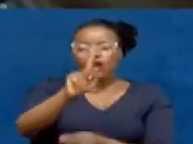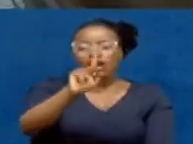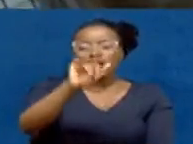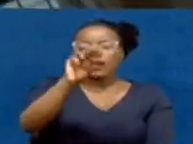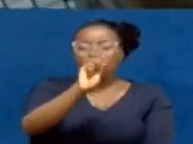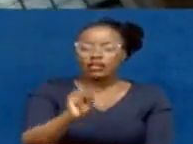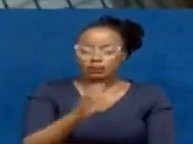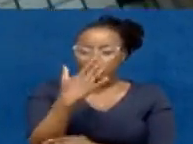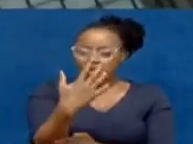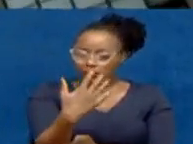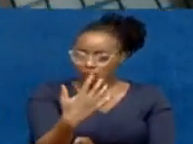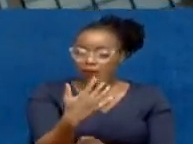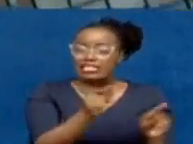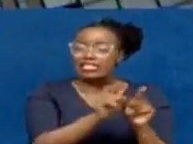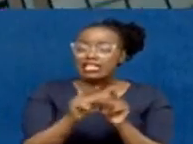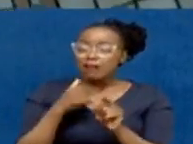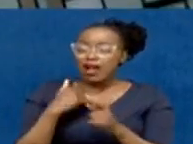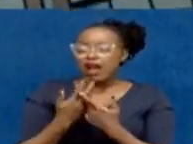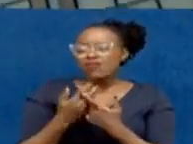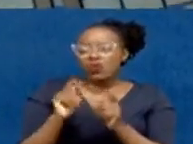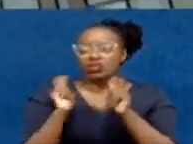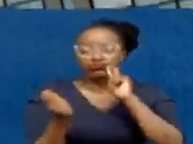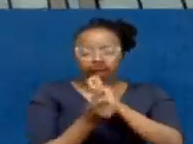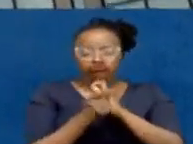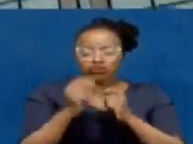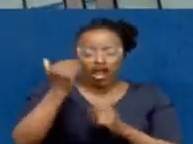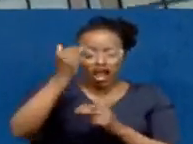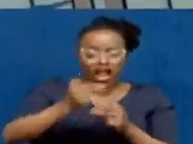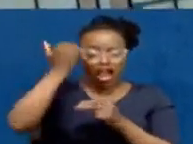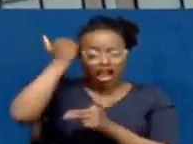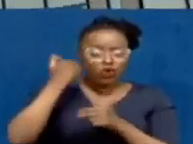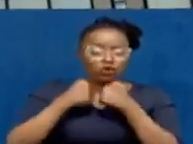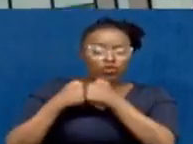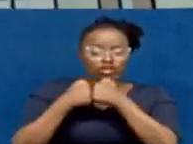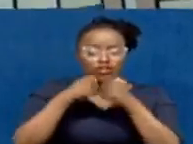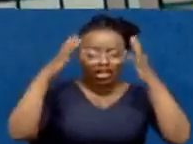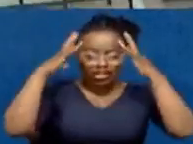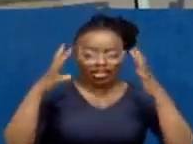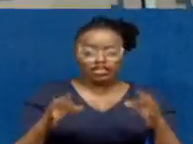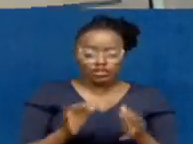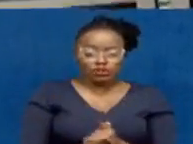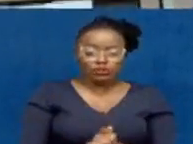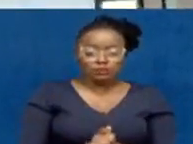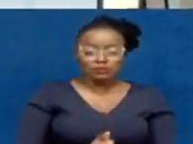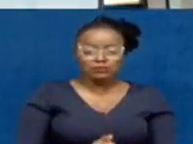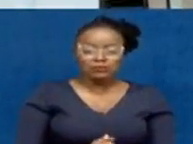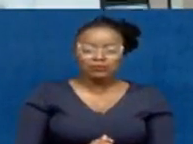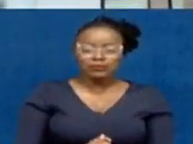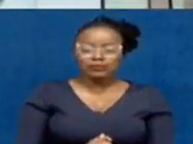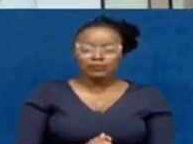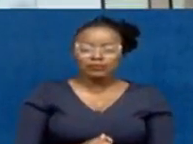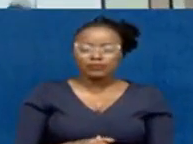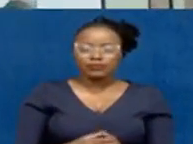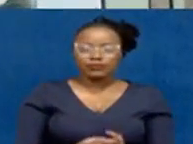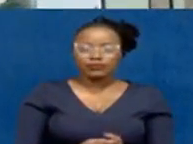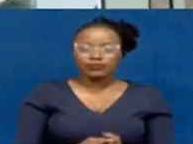kit. However, the decision was overturned by the High Court after IBC challenged the decision. Samo Ginasiriz